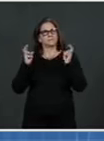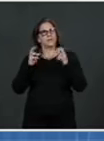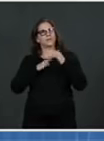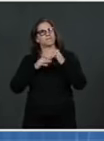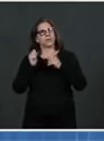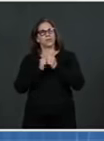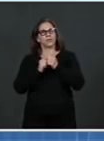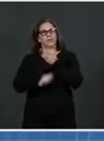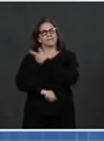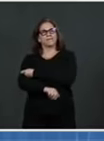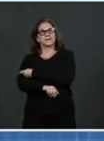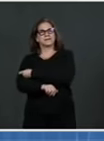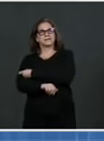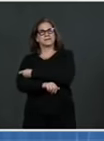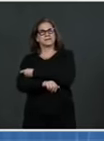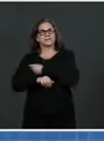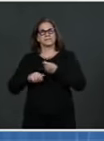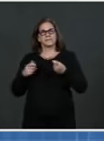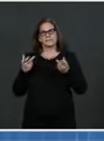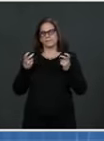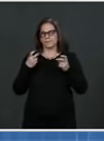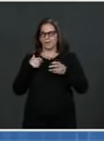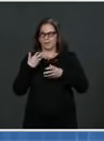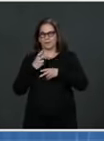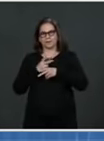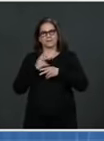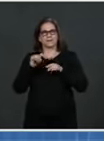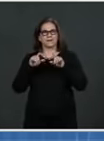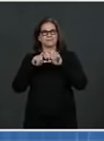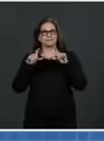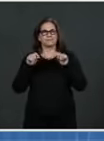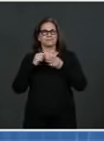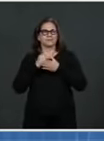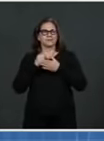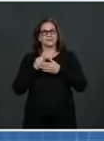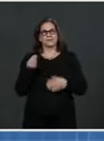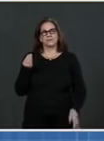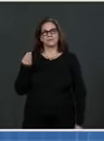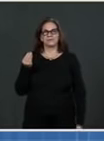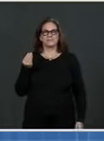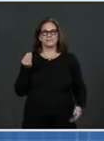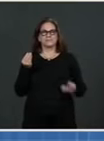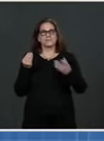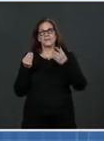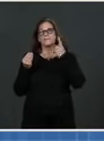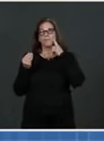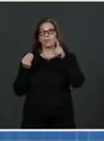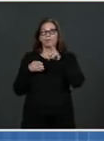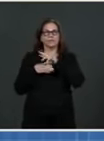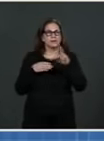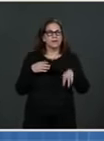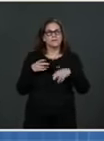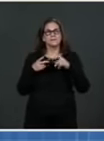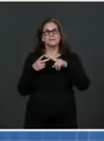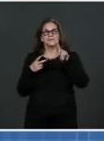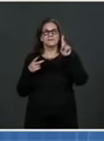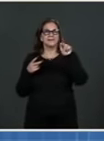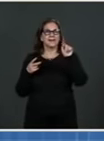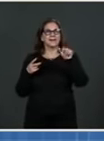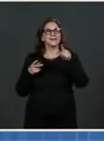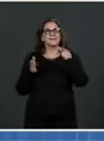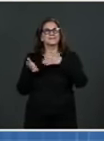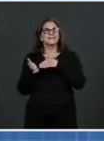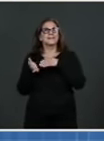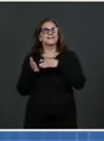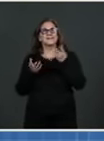data, and all of the results, and all the impact in the slide that Dr. Fauci showed, are the preponderance of the reason. We're just so